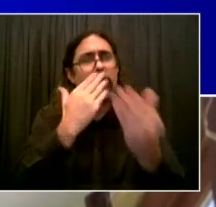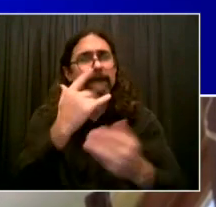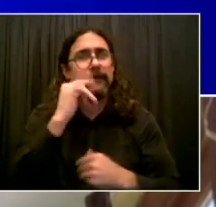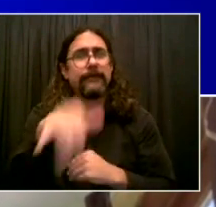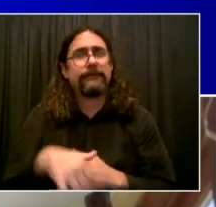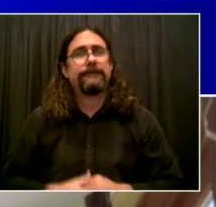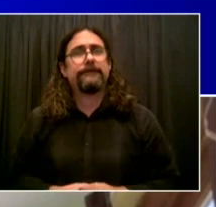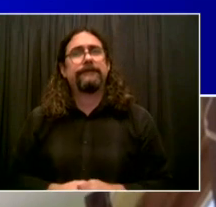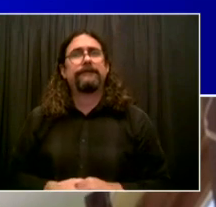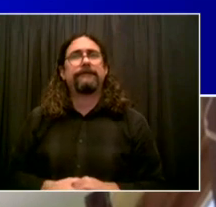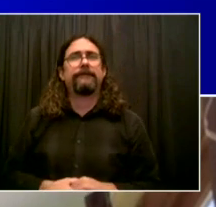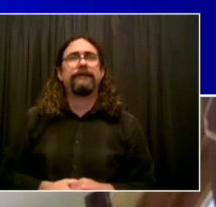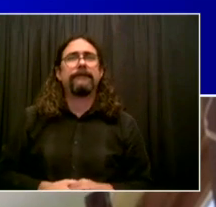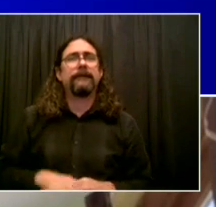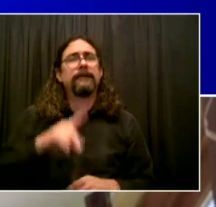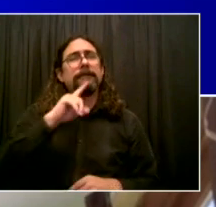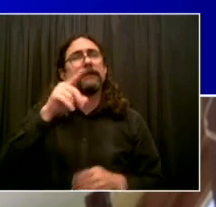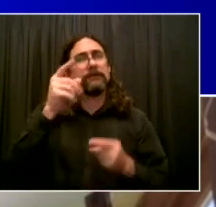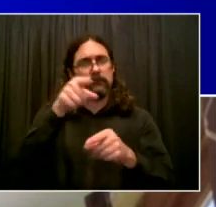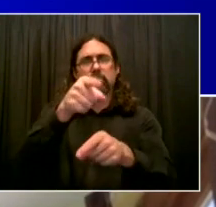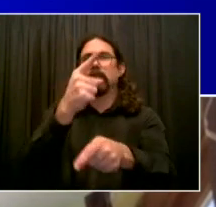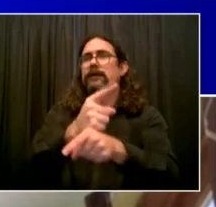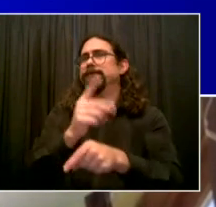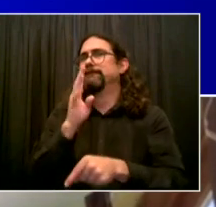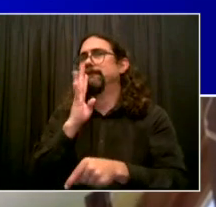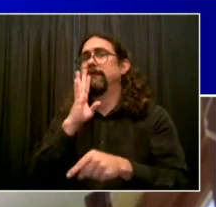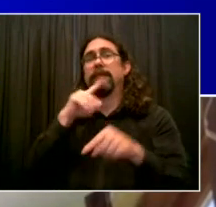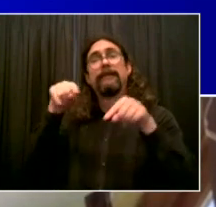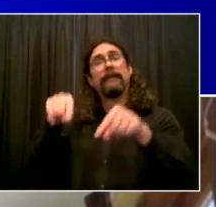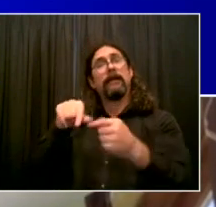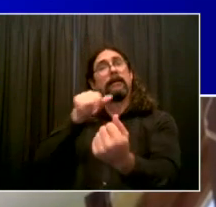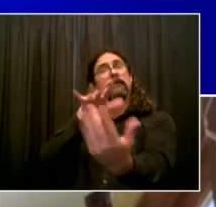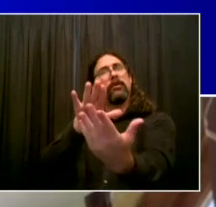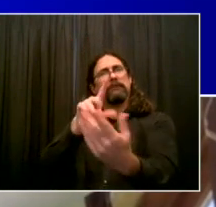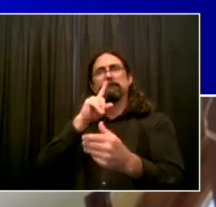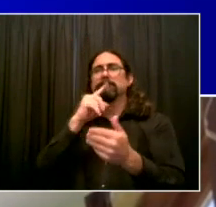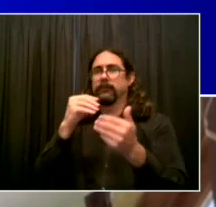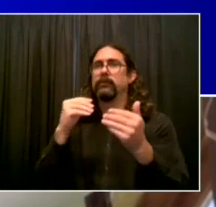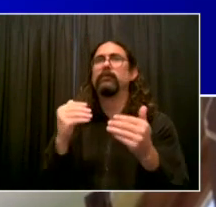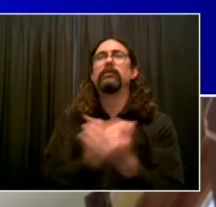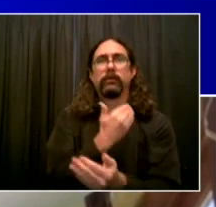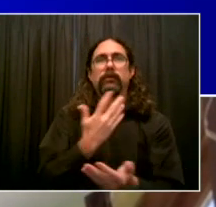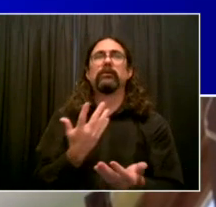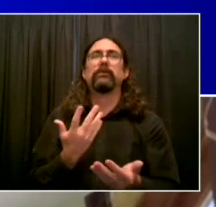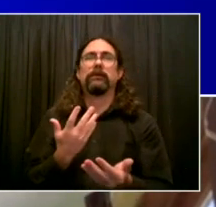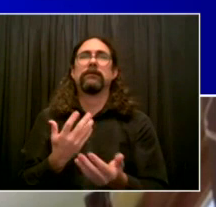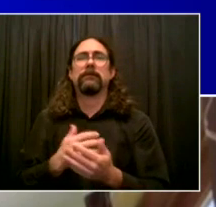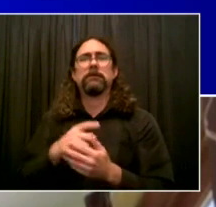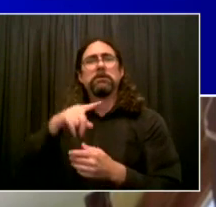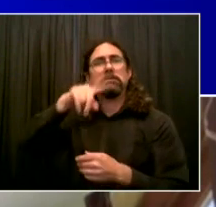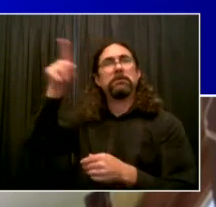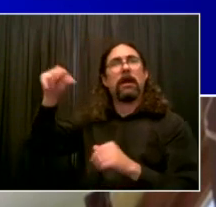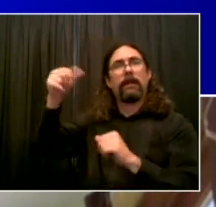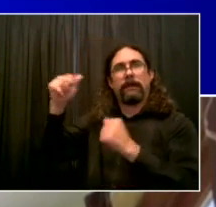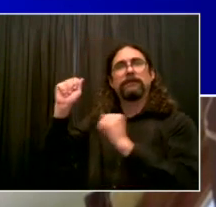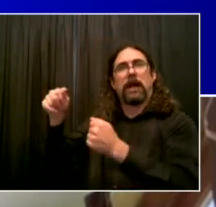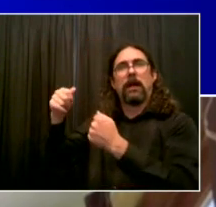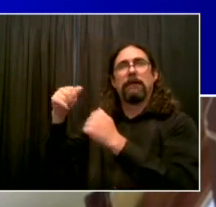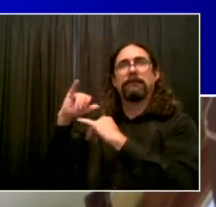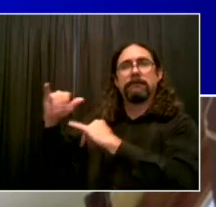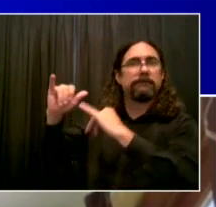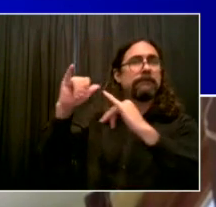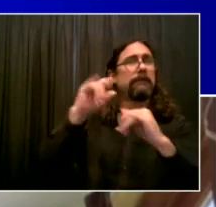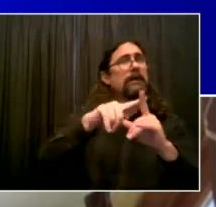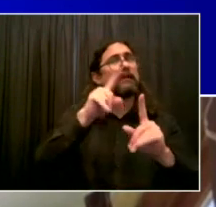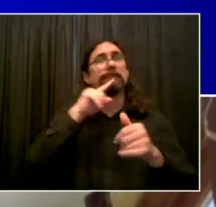but we got to focus on it and we got to invest in it. So thank you for helping to lead the way. And New York City is going to,